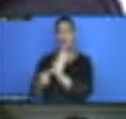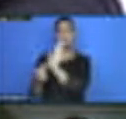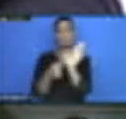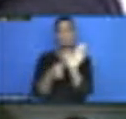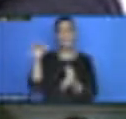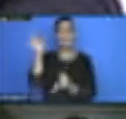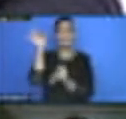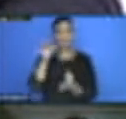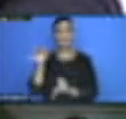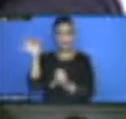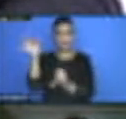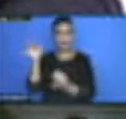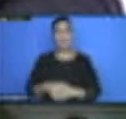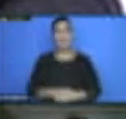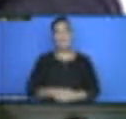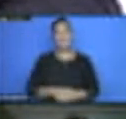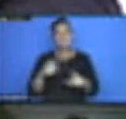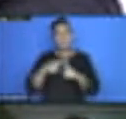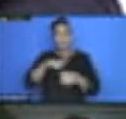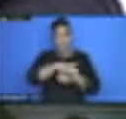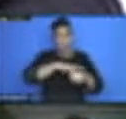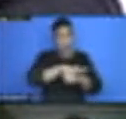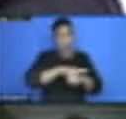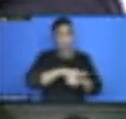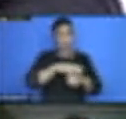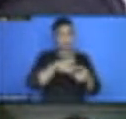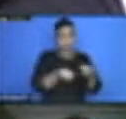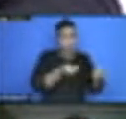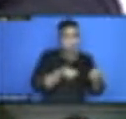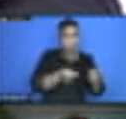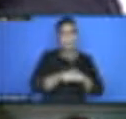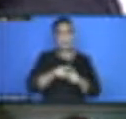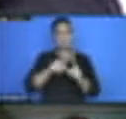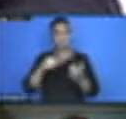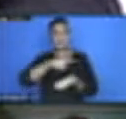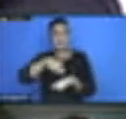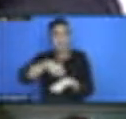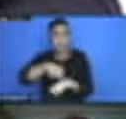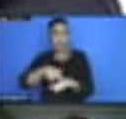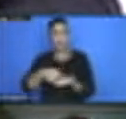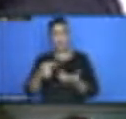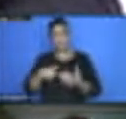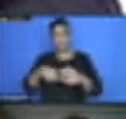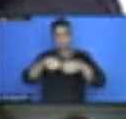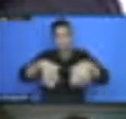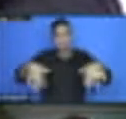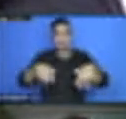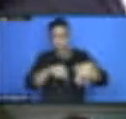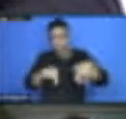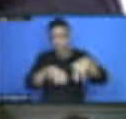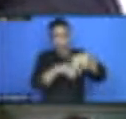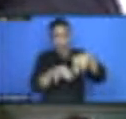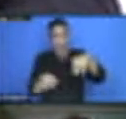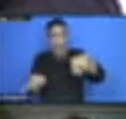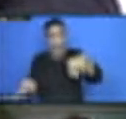local authorities, towns, and sub-national level, I think I encourage as well as the APRM to